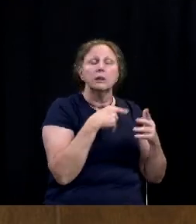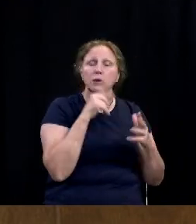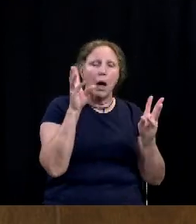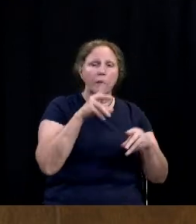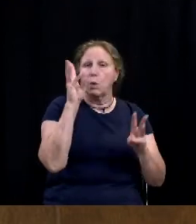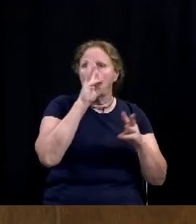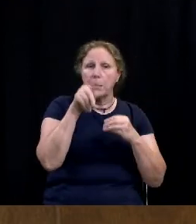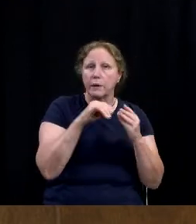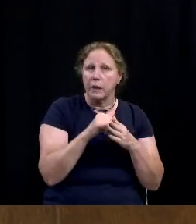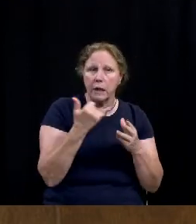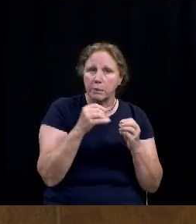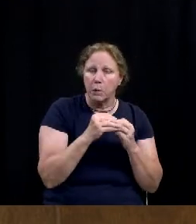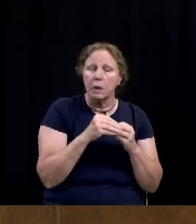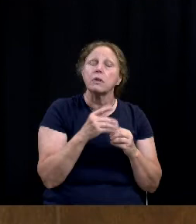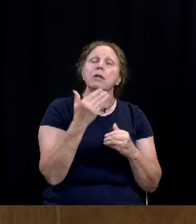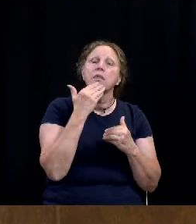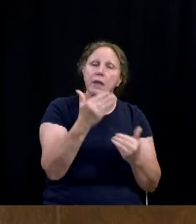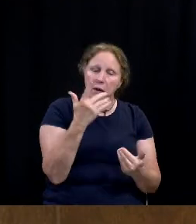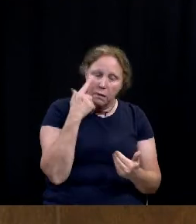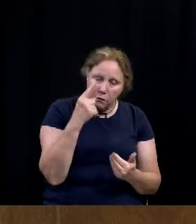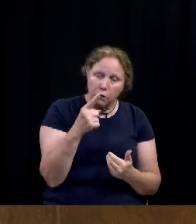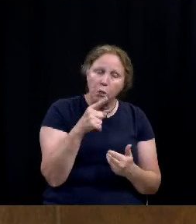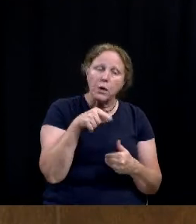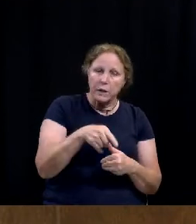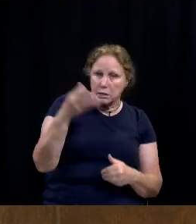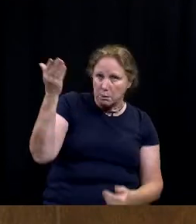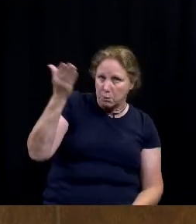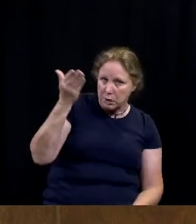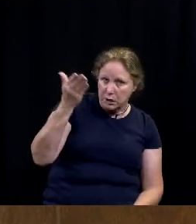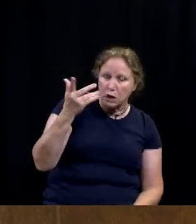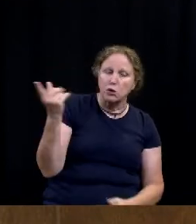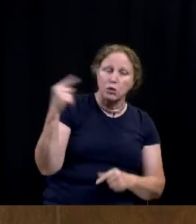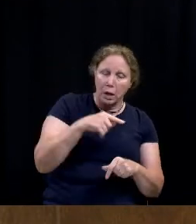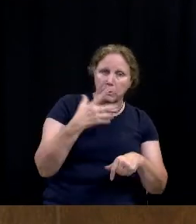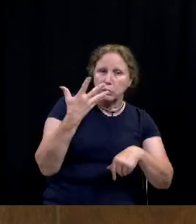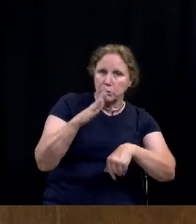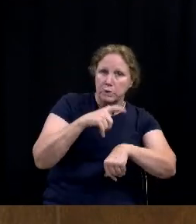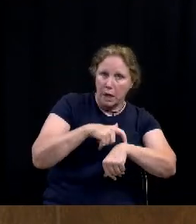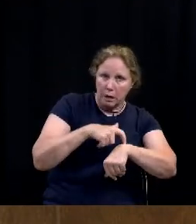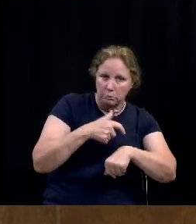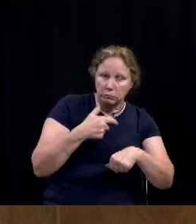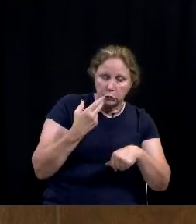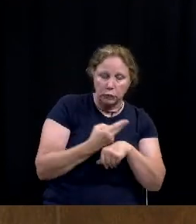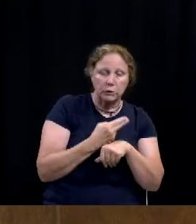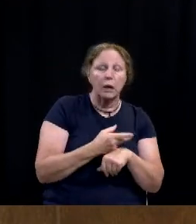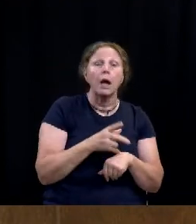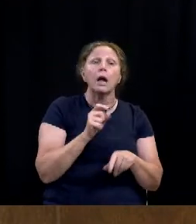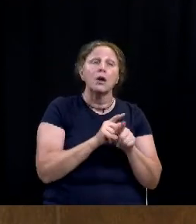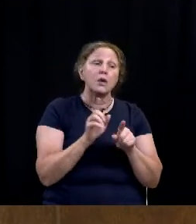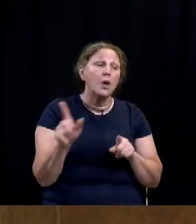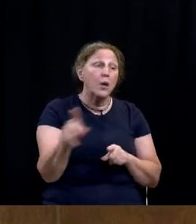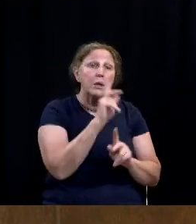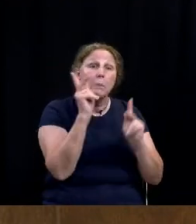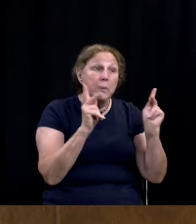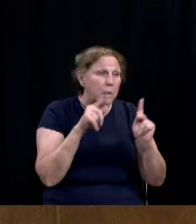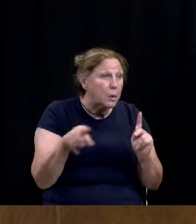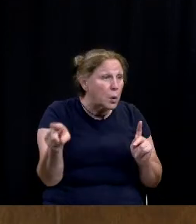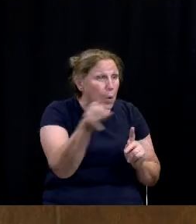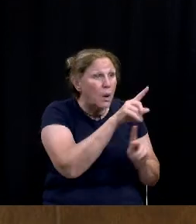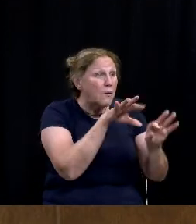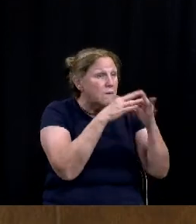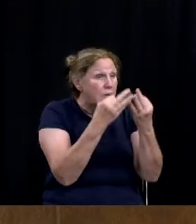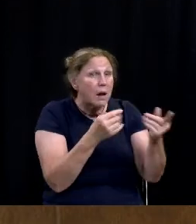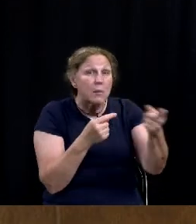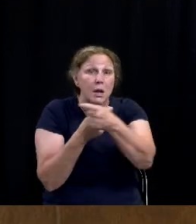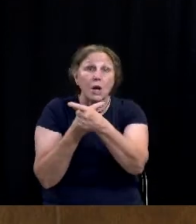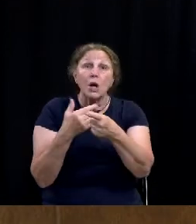i i thank you for taking time out to make this presentation and i also want to offer my condolences to all of the end of all the families that